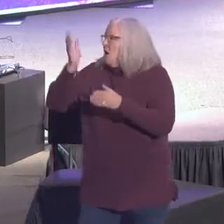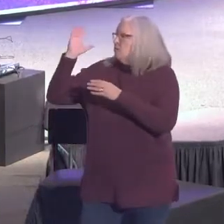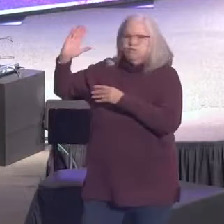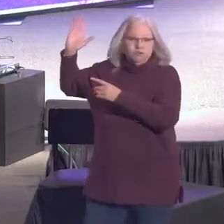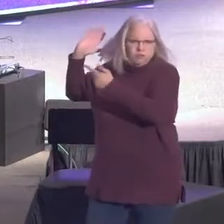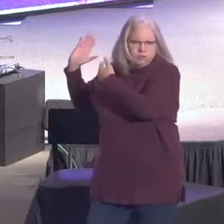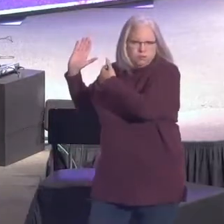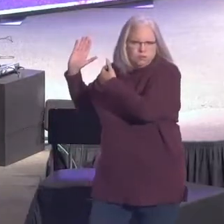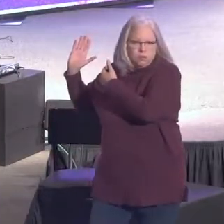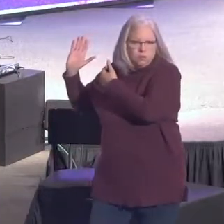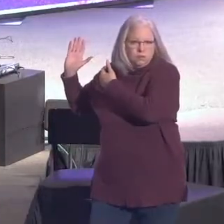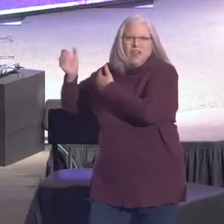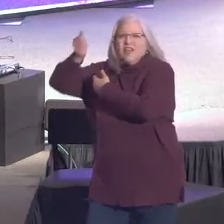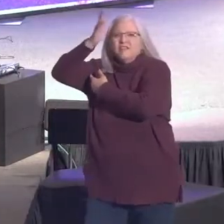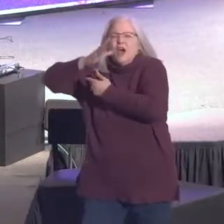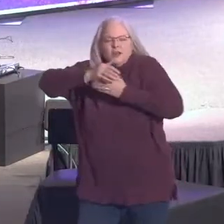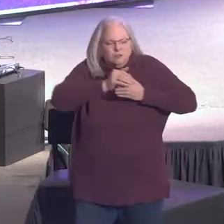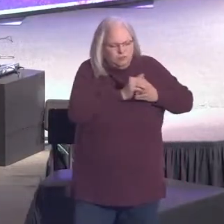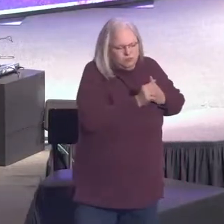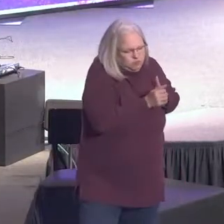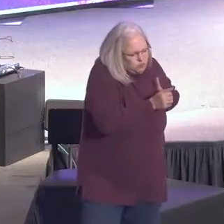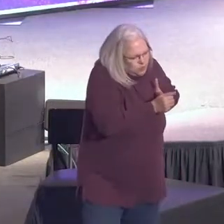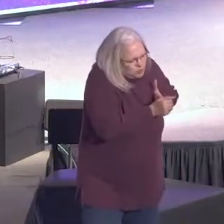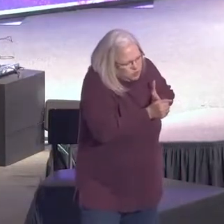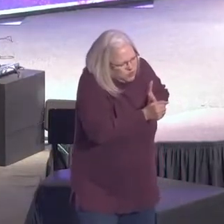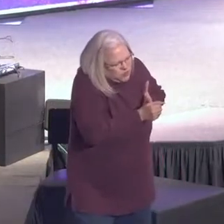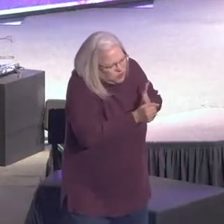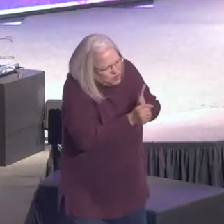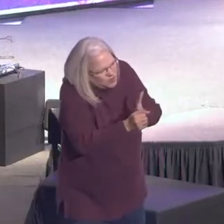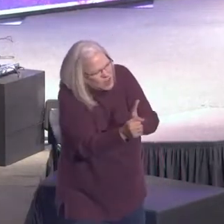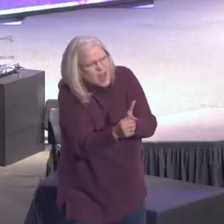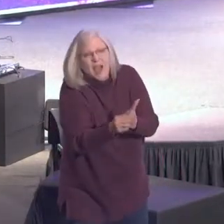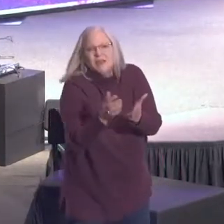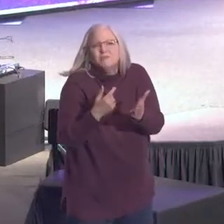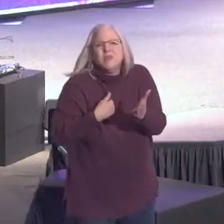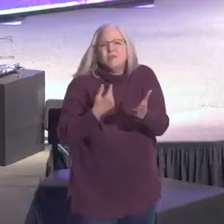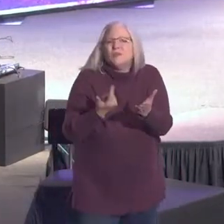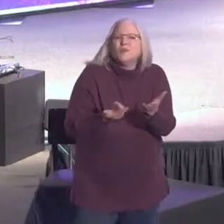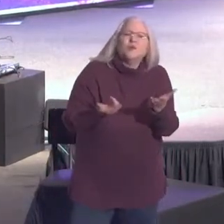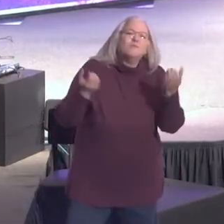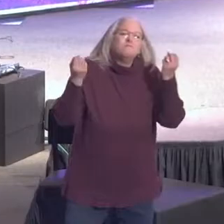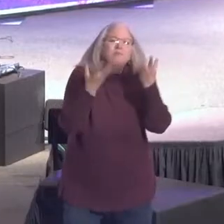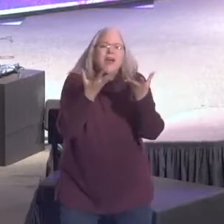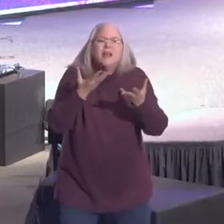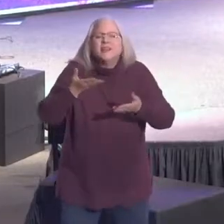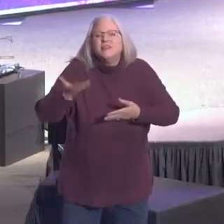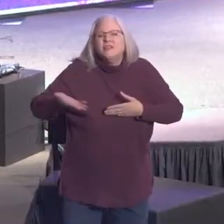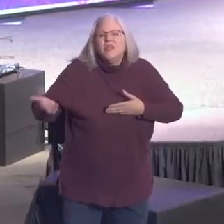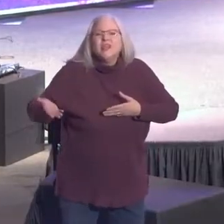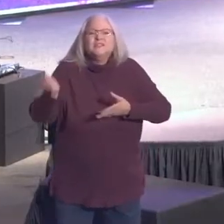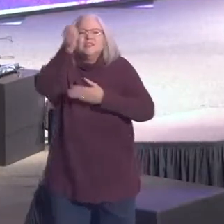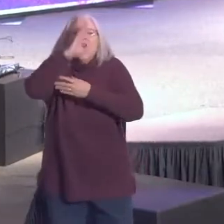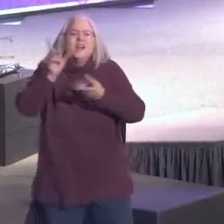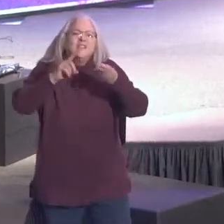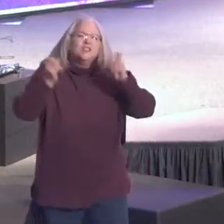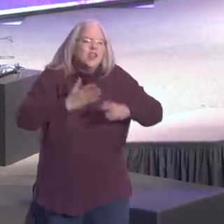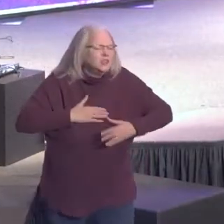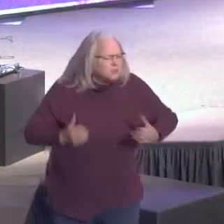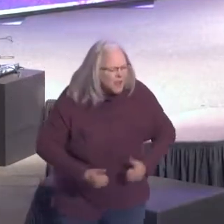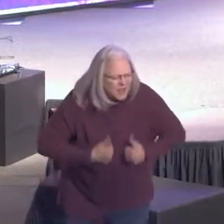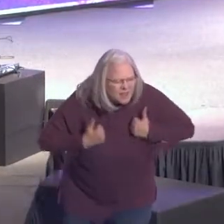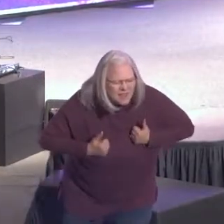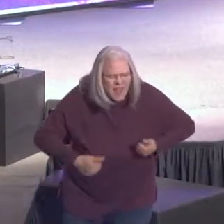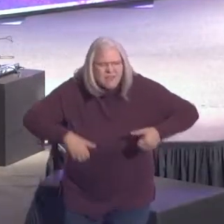has brought me a long way. I don't know about you, but God has done incredible things in my life. God has changed my life so